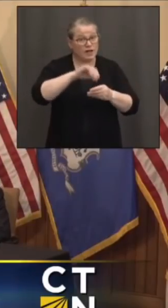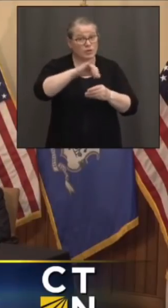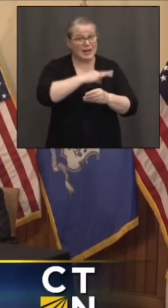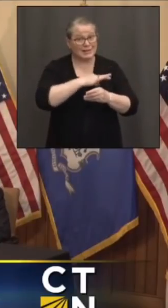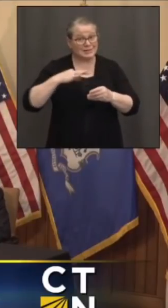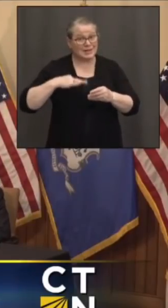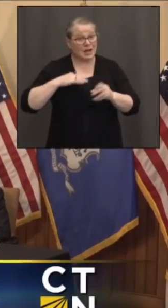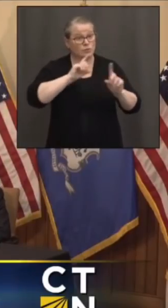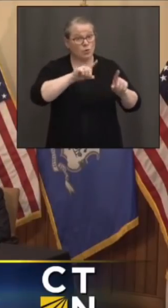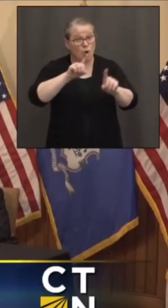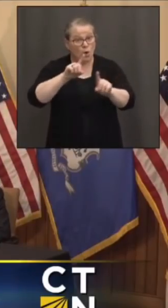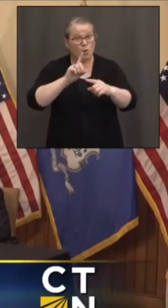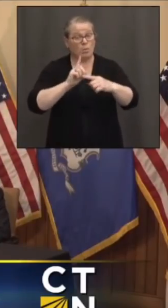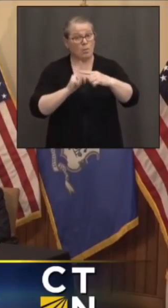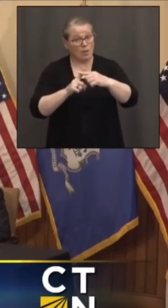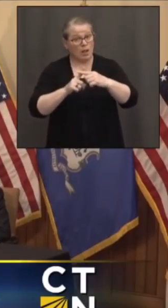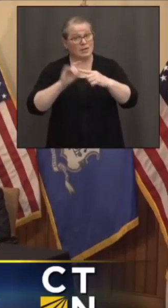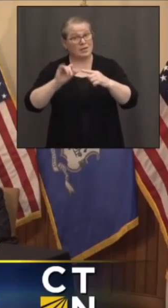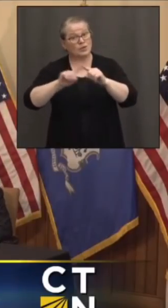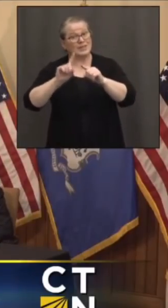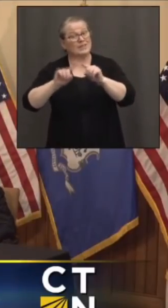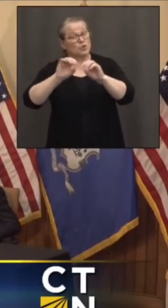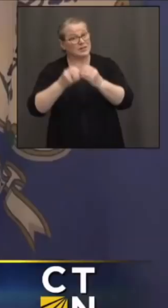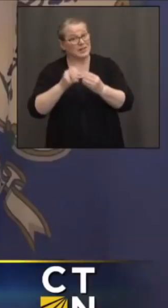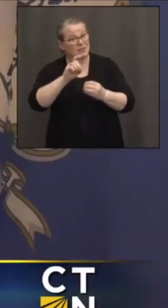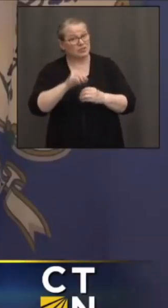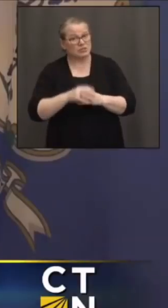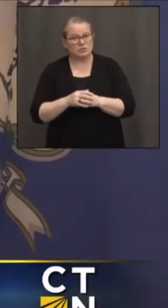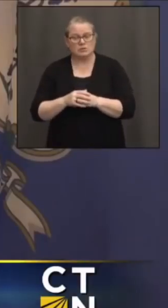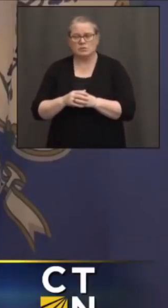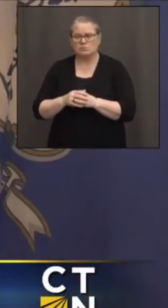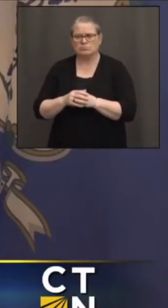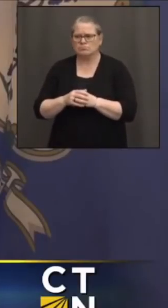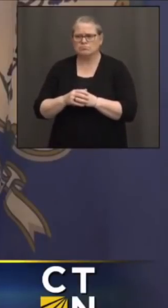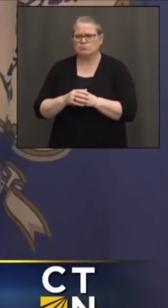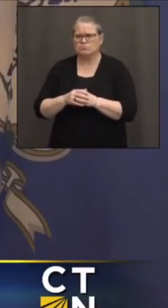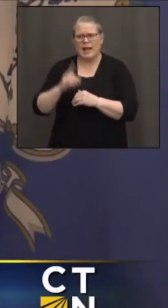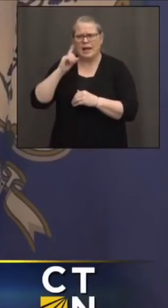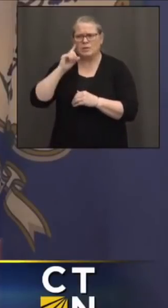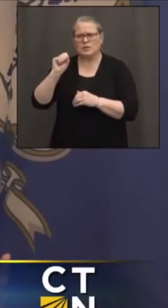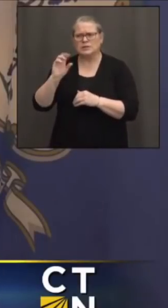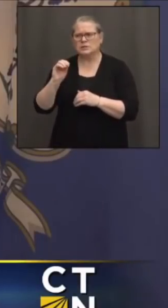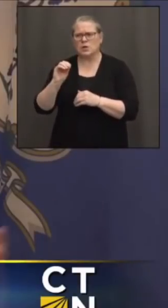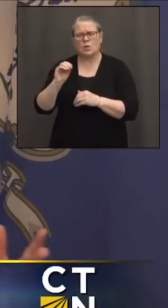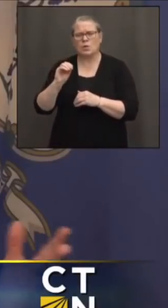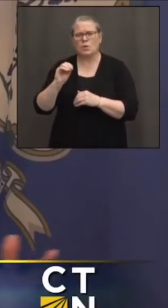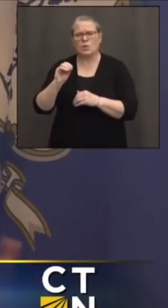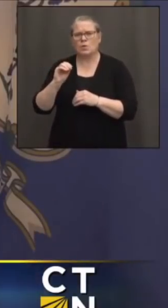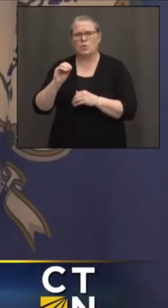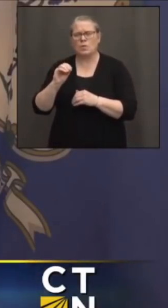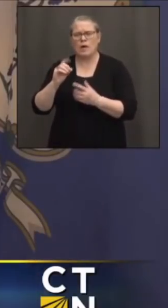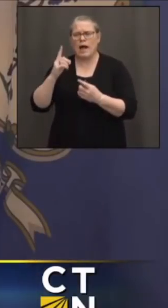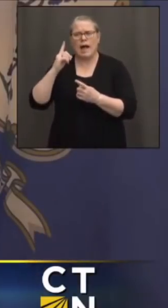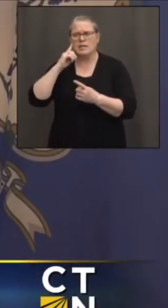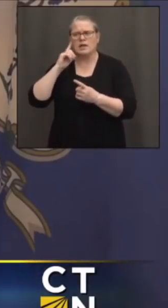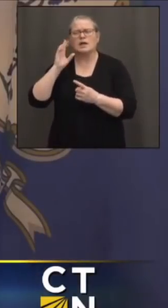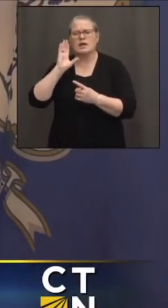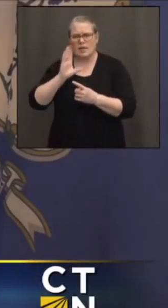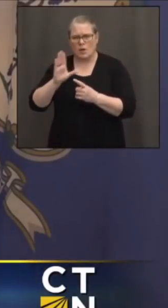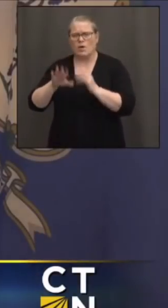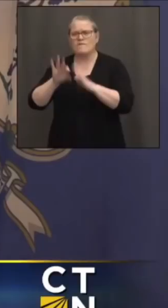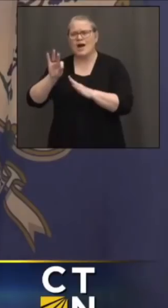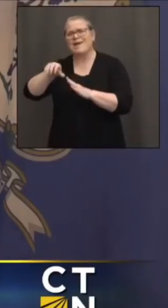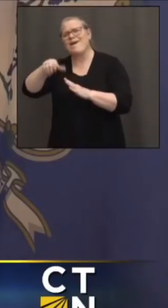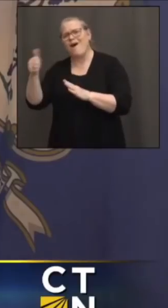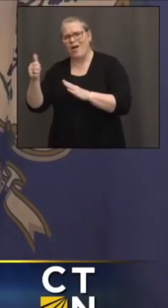people you just mentioned? I don't think so, Sten. I think they're going to go out and find others who are going to